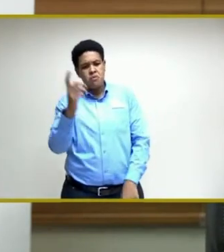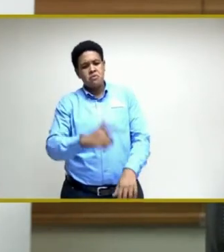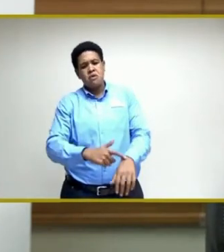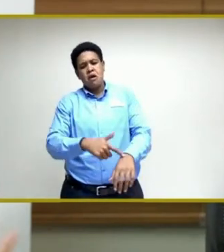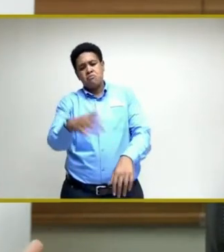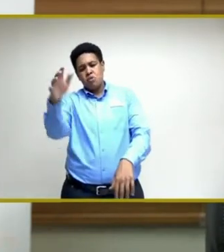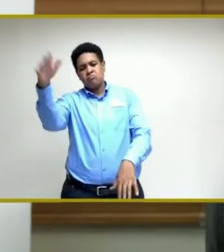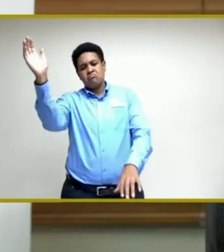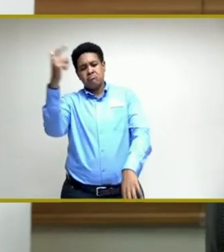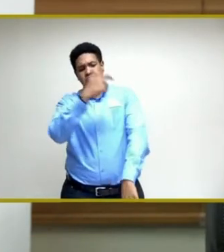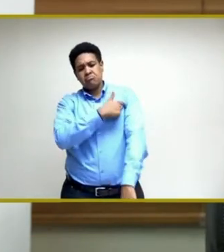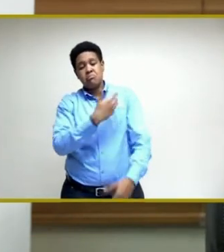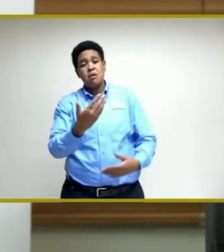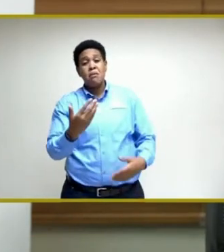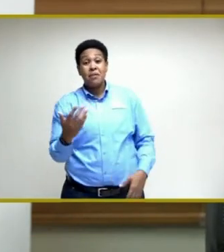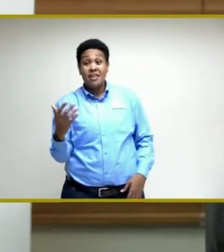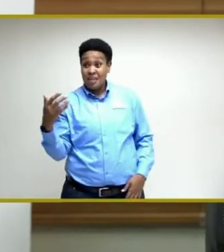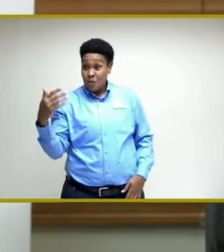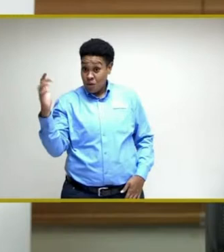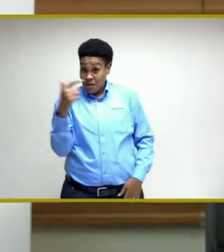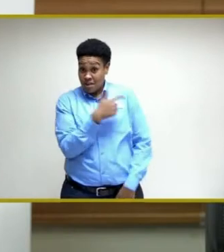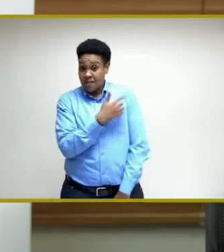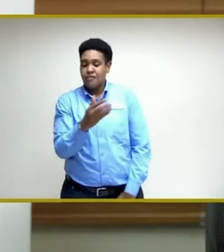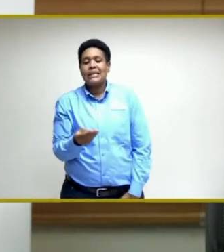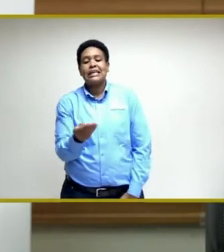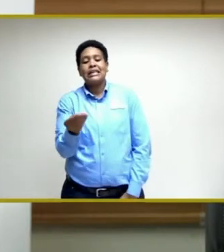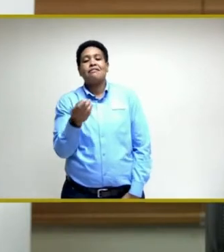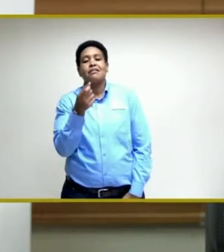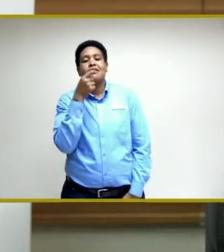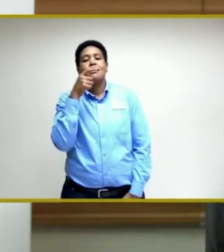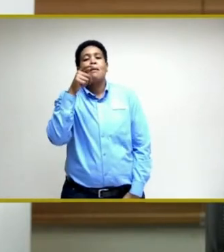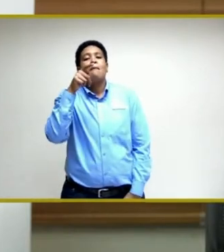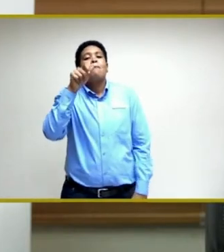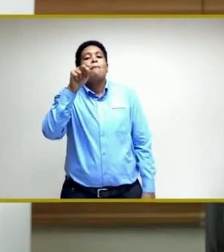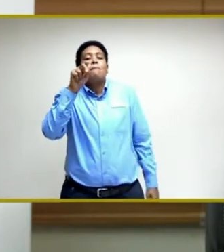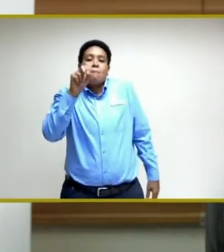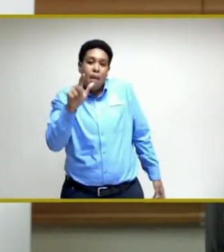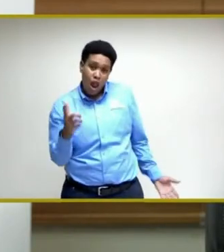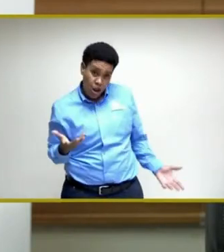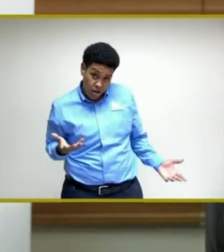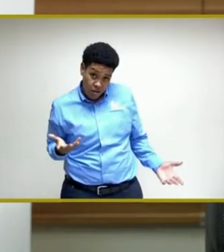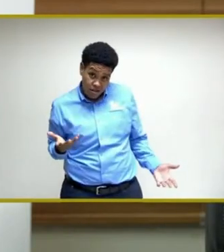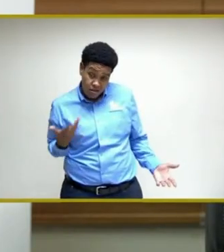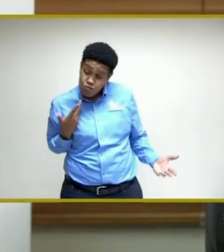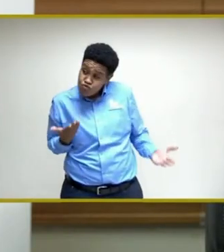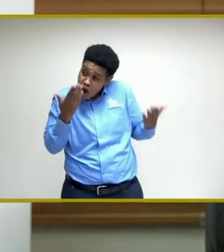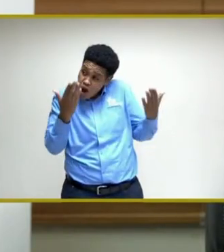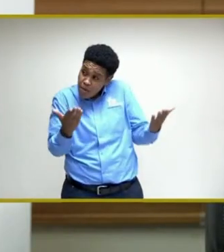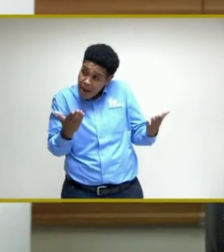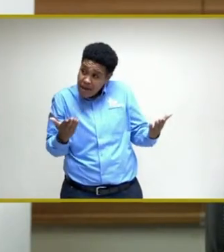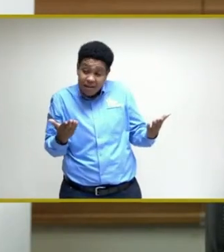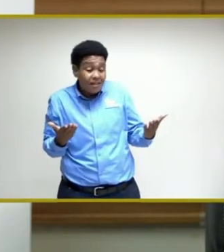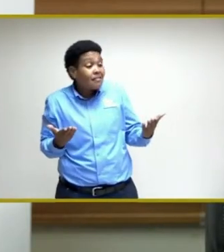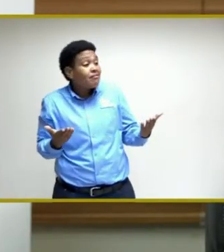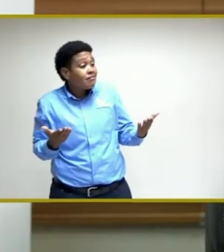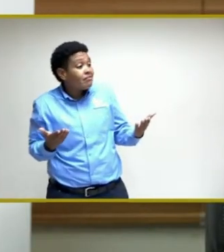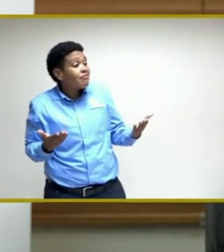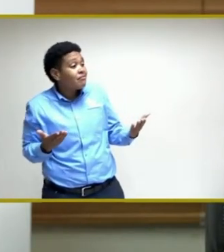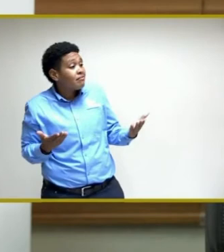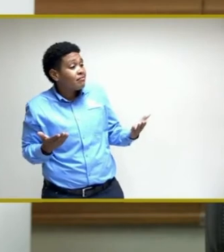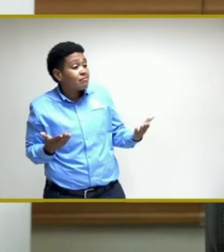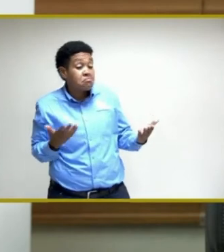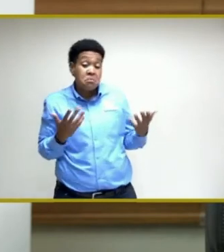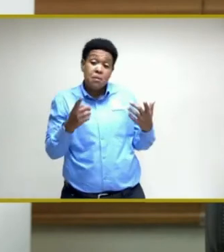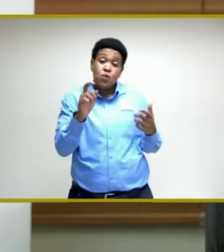Maybe provide the Panadol for them to take after they get the vaccine, which we recommend. And certainly, to the extent that you can